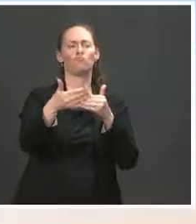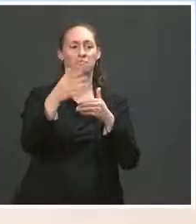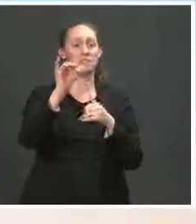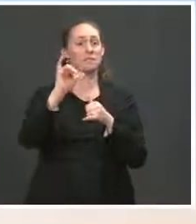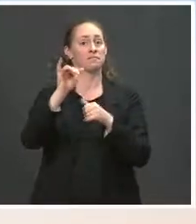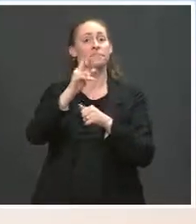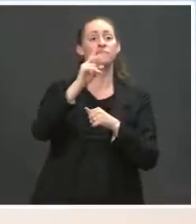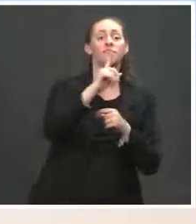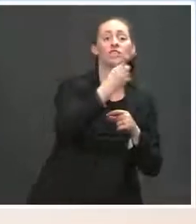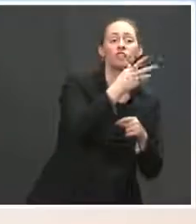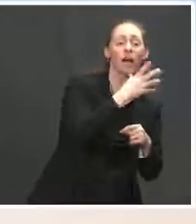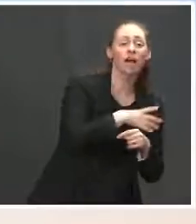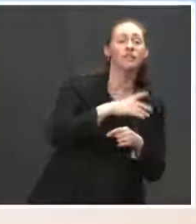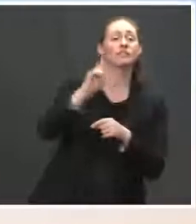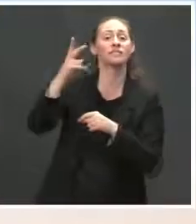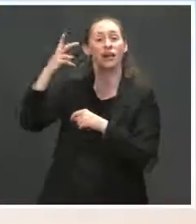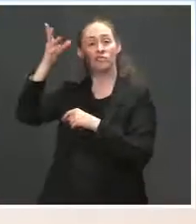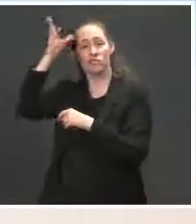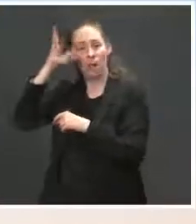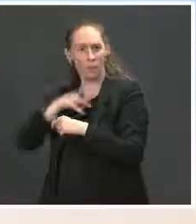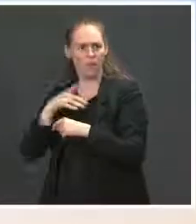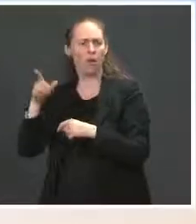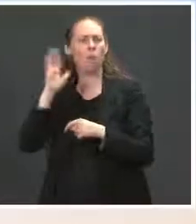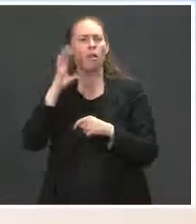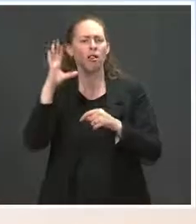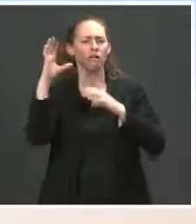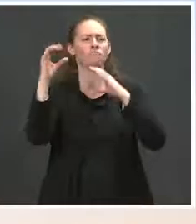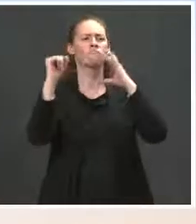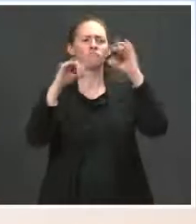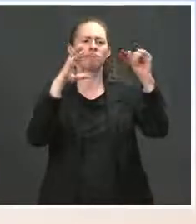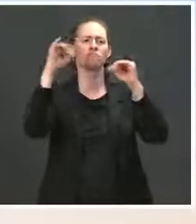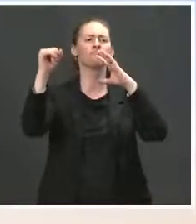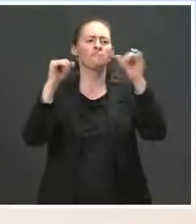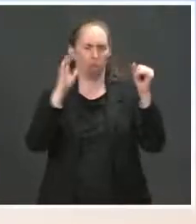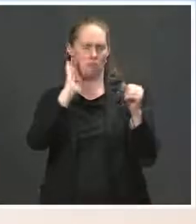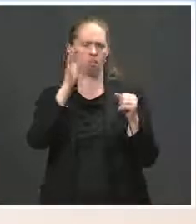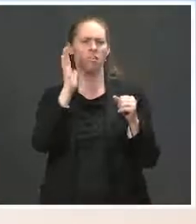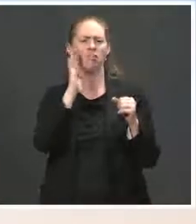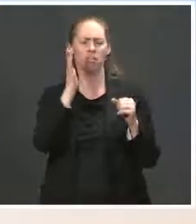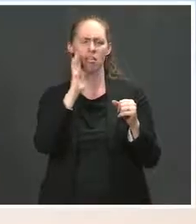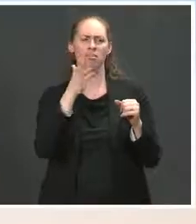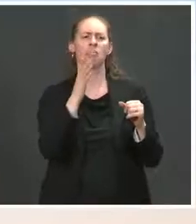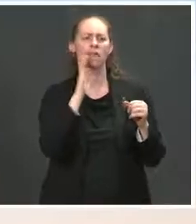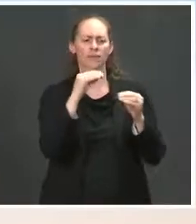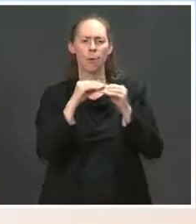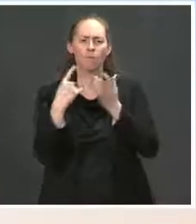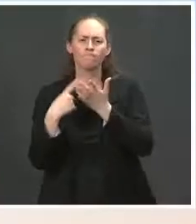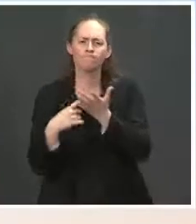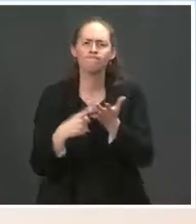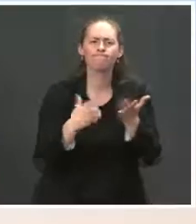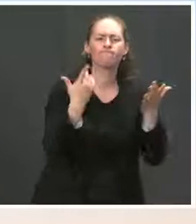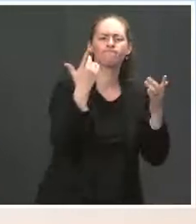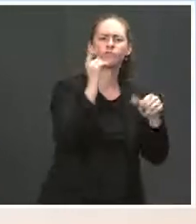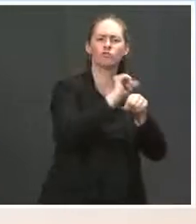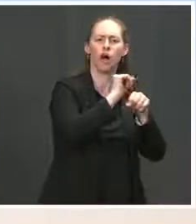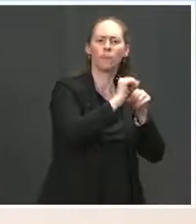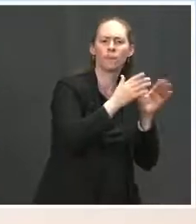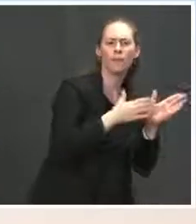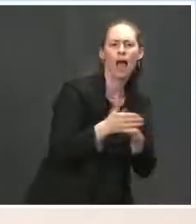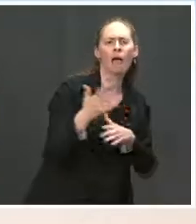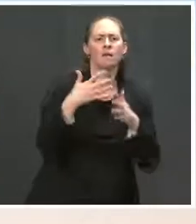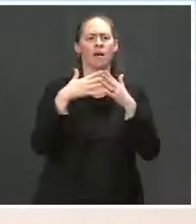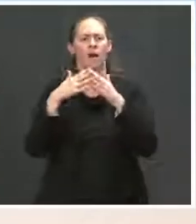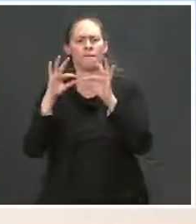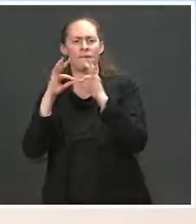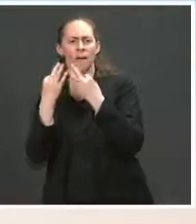traveling in the weeks after the joint address. Certainly, they'll be talking about the jobs plan as well as the American Families Plan that the President will lay out in detail